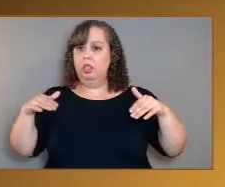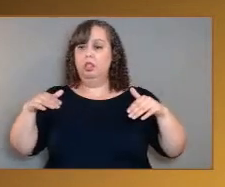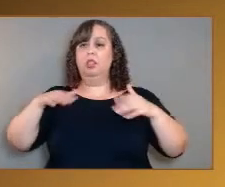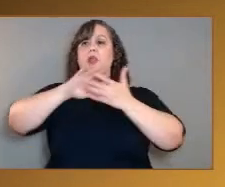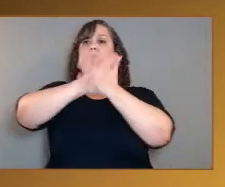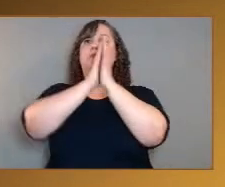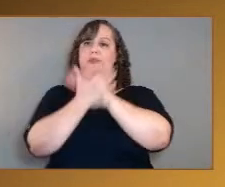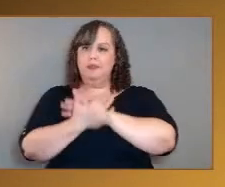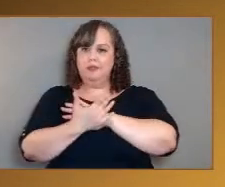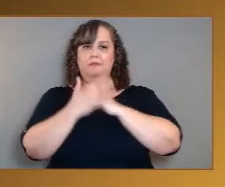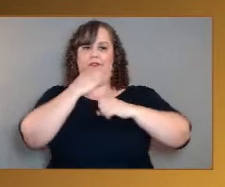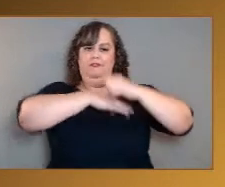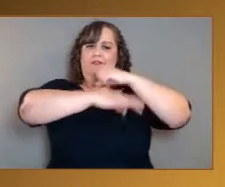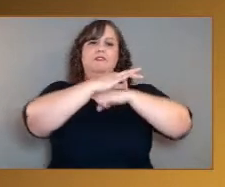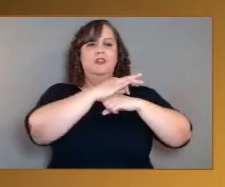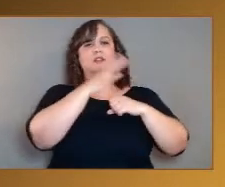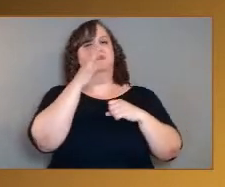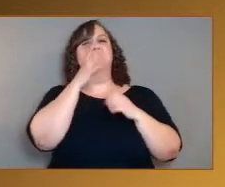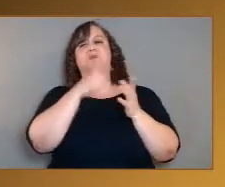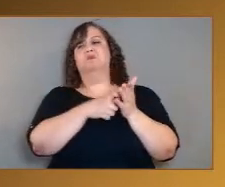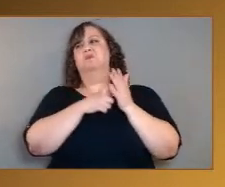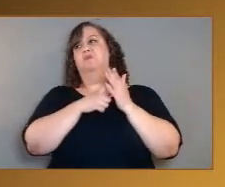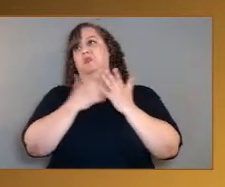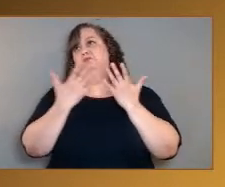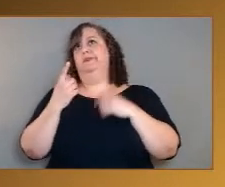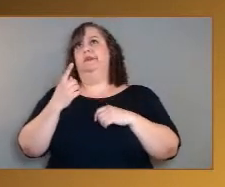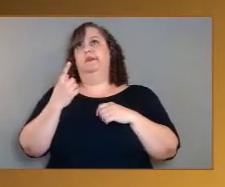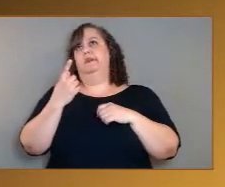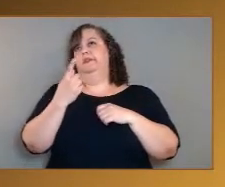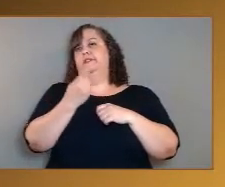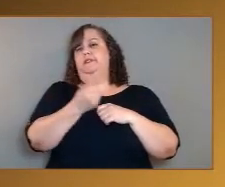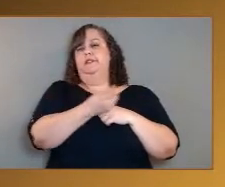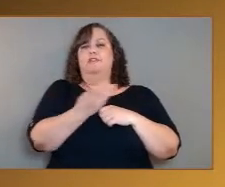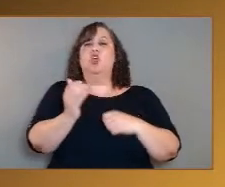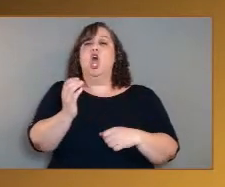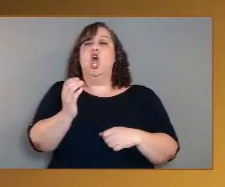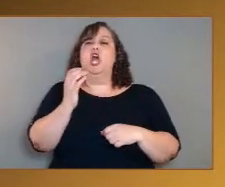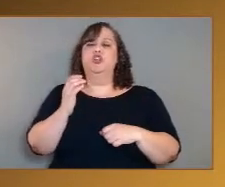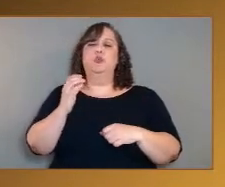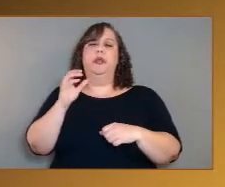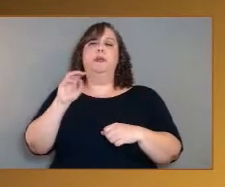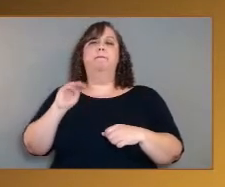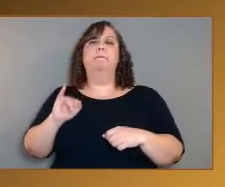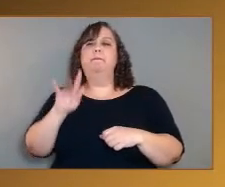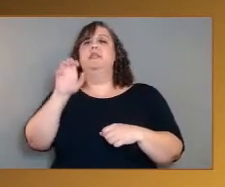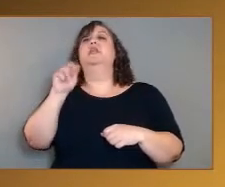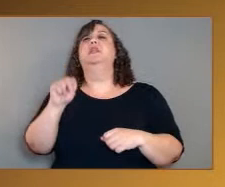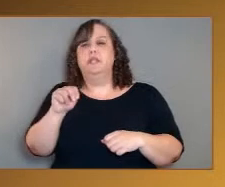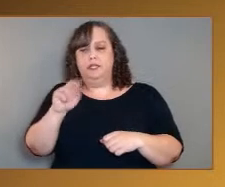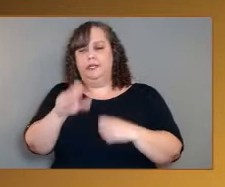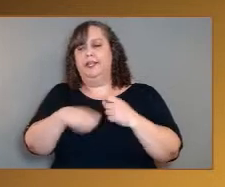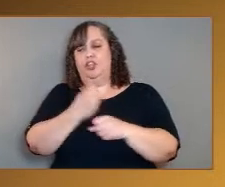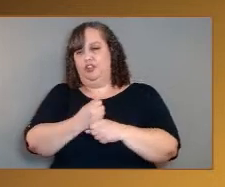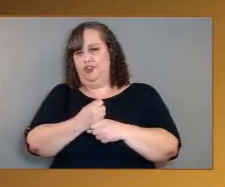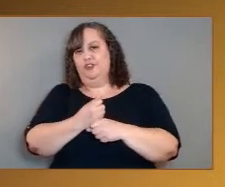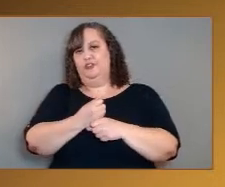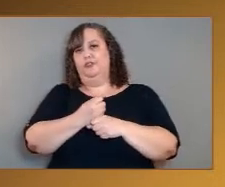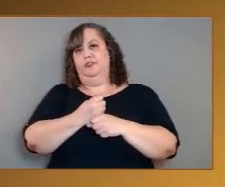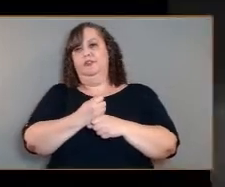take, you know, probably hundreds of millions of years before you would get to such an extreme point as